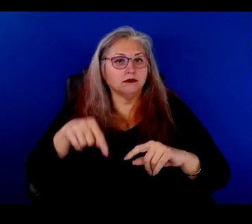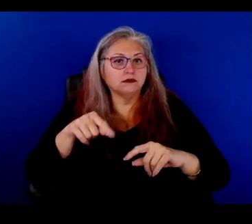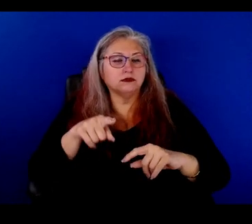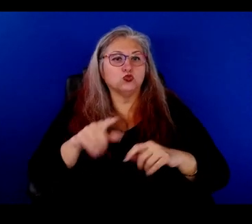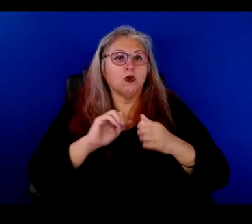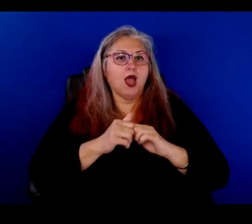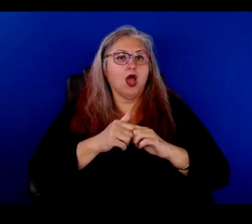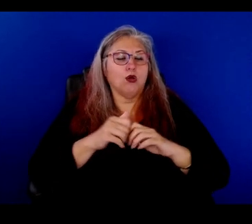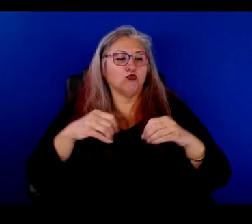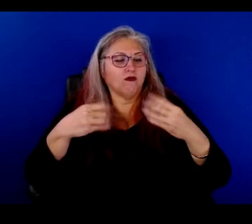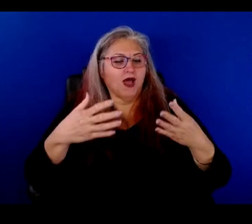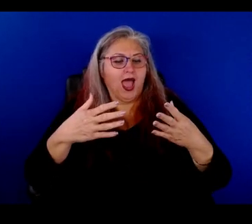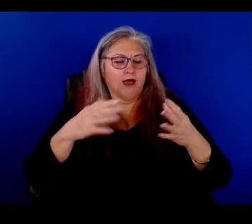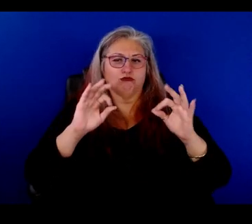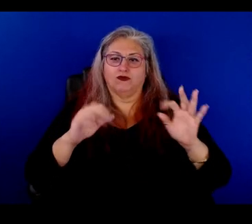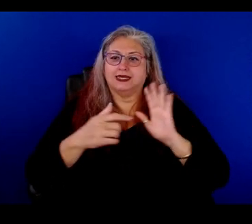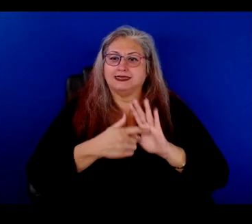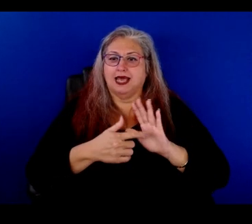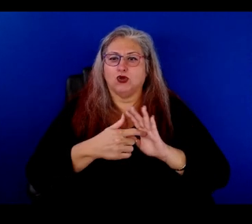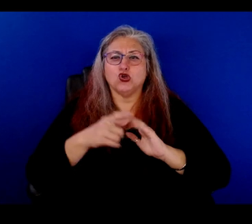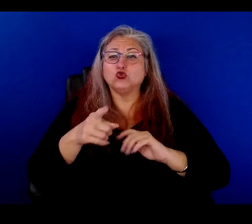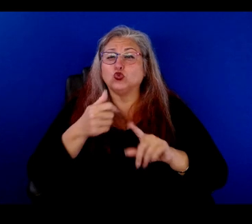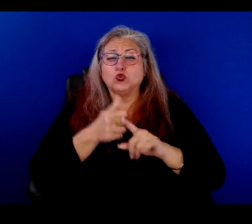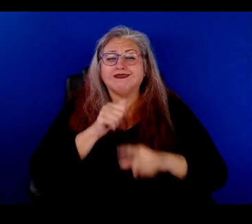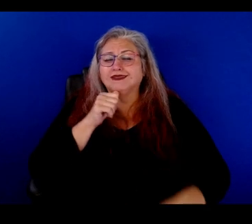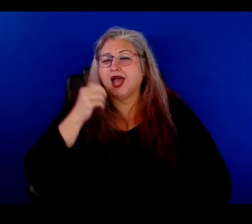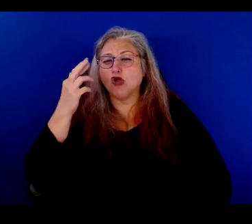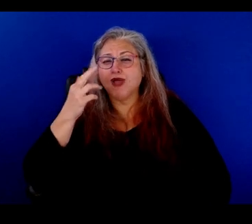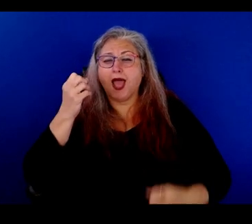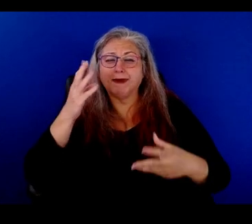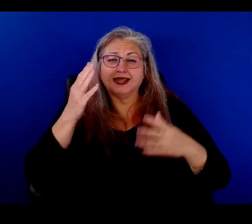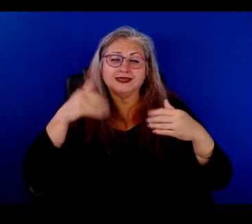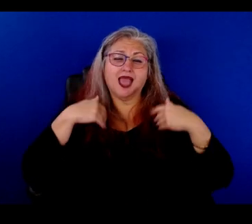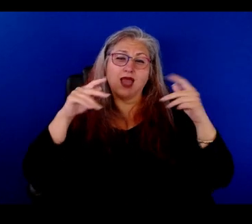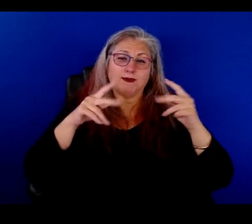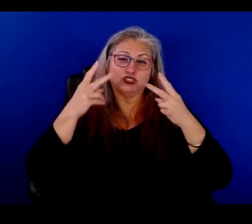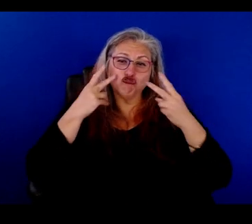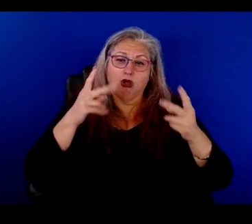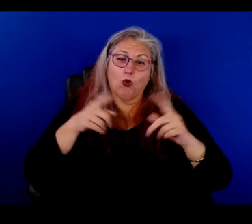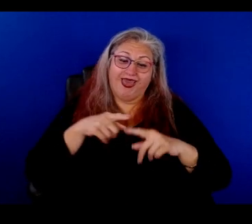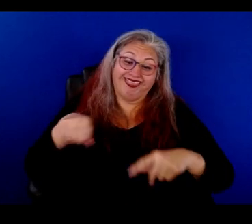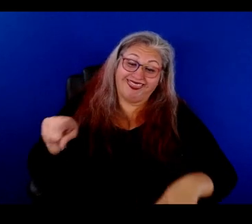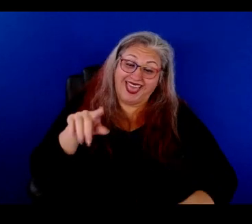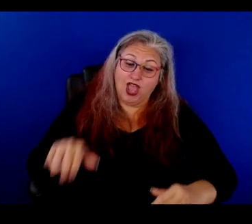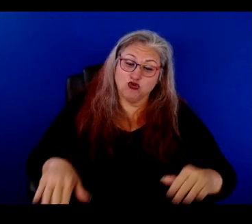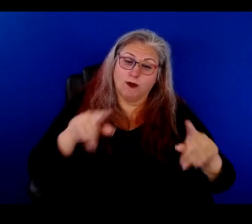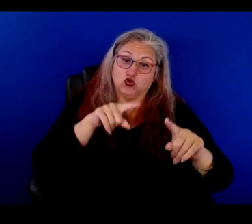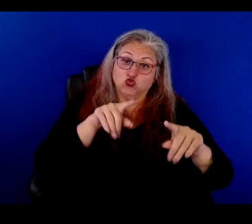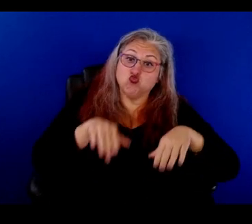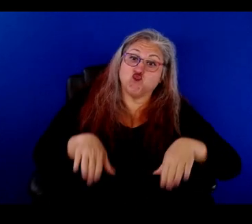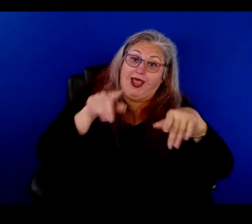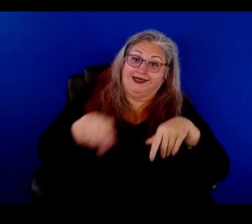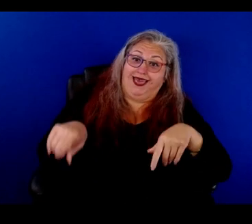provided such an example. You don't, you will never even know how many young people saw you growing up and you raised them.